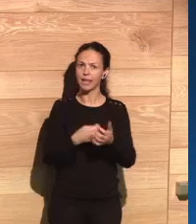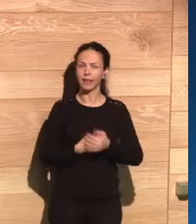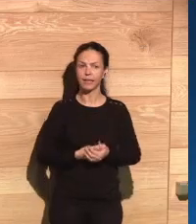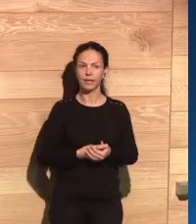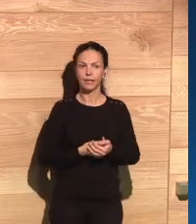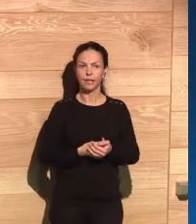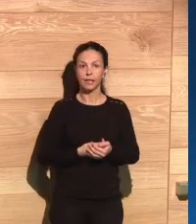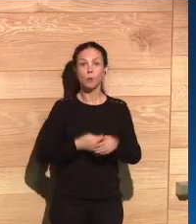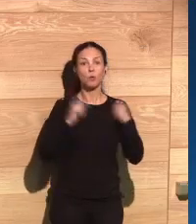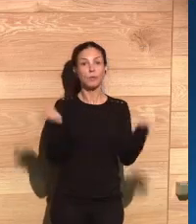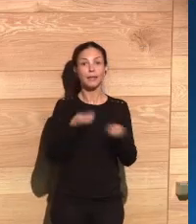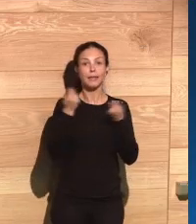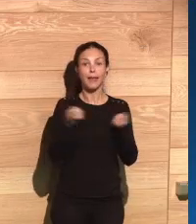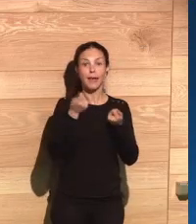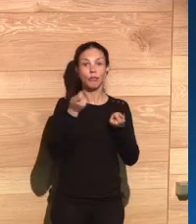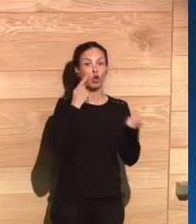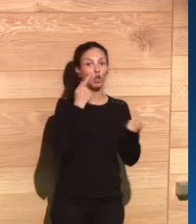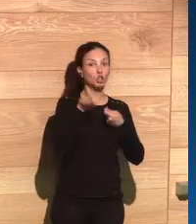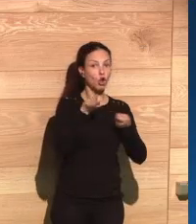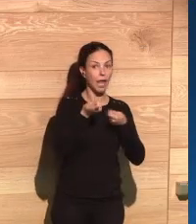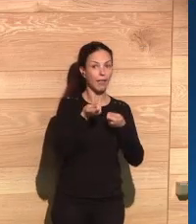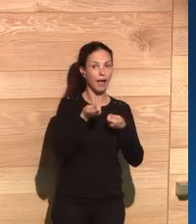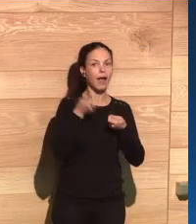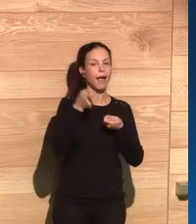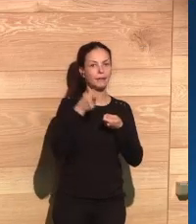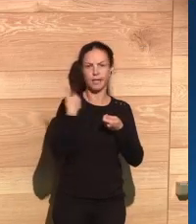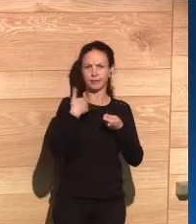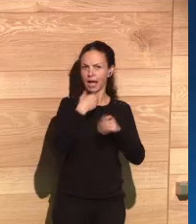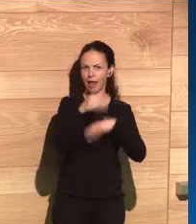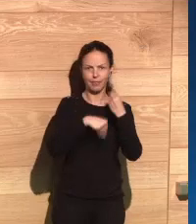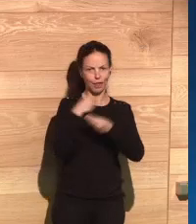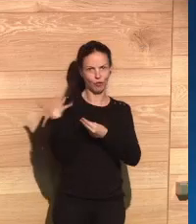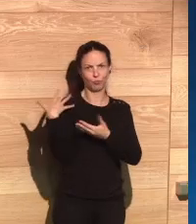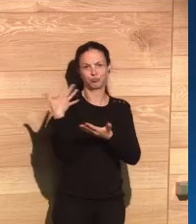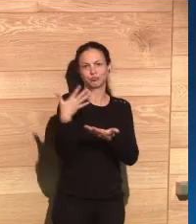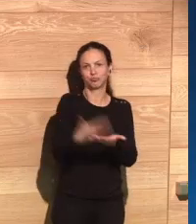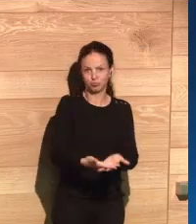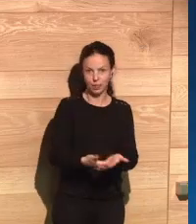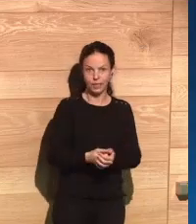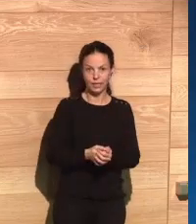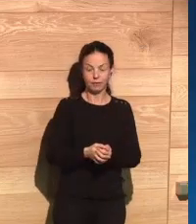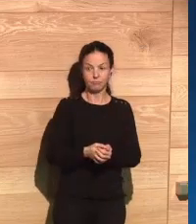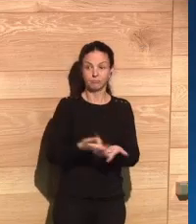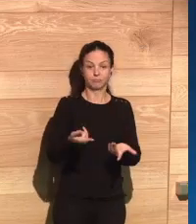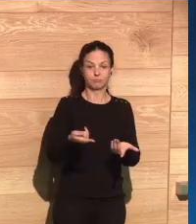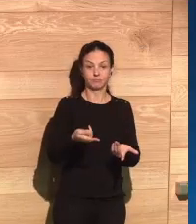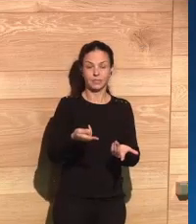in some respect for a very long time. So just the ability for a company to choose to show